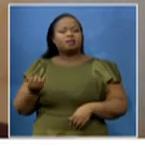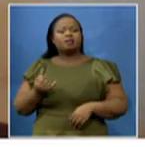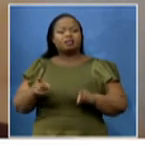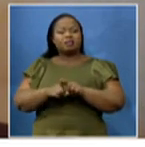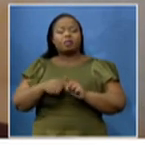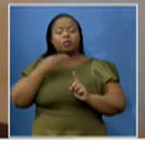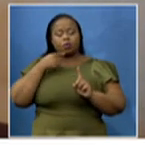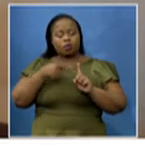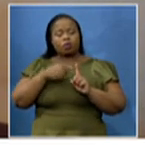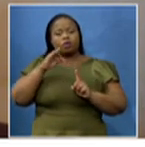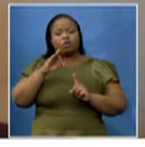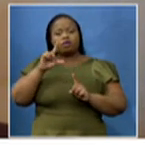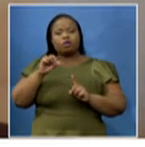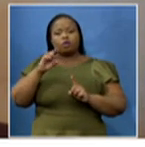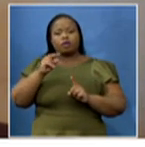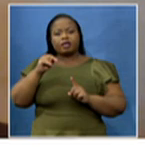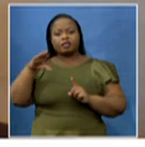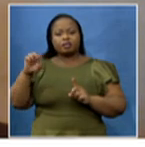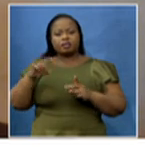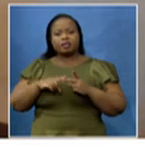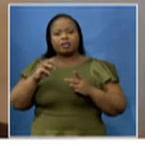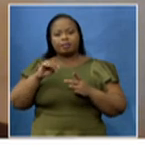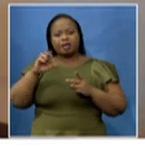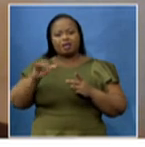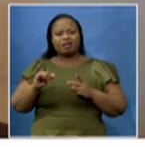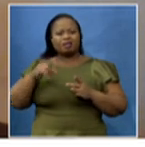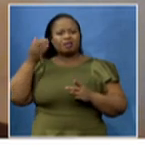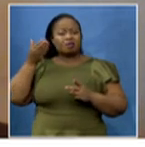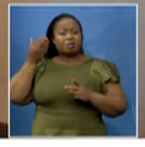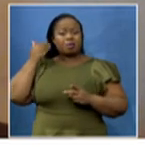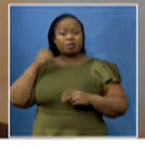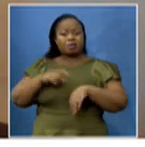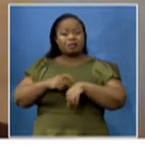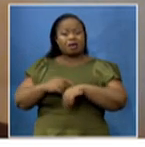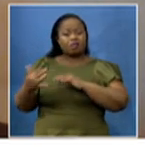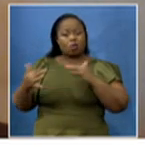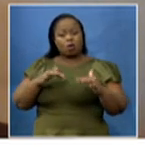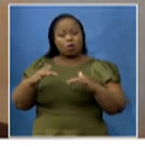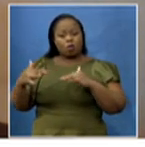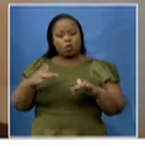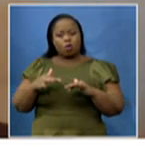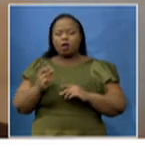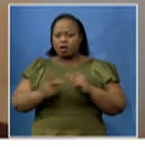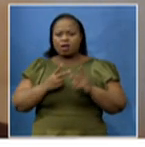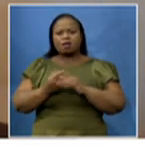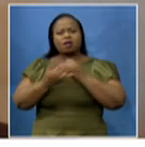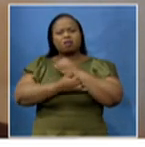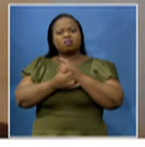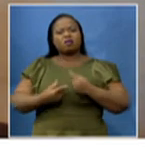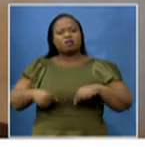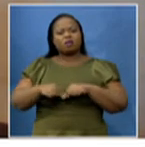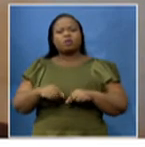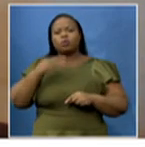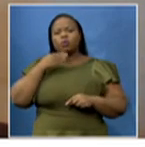Nightingale, Mary C. Cole, who were there during the Crimean War, especially also in our country for the Cecilia